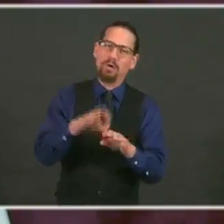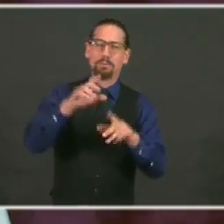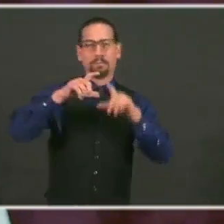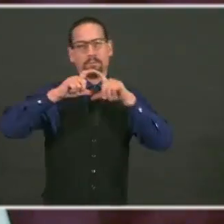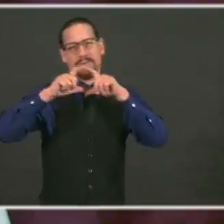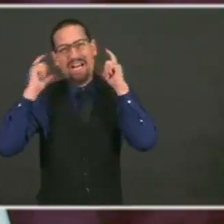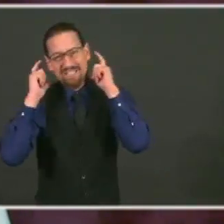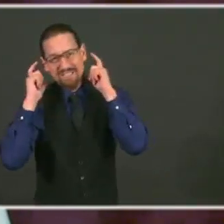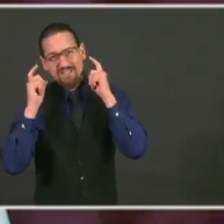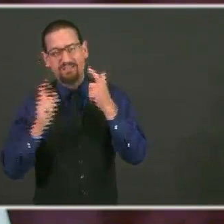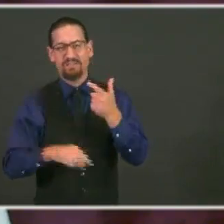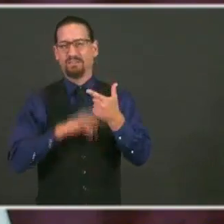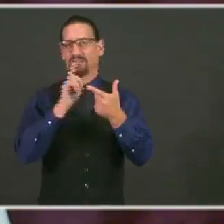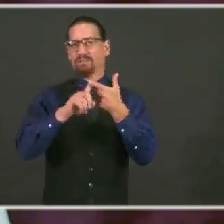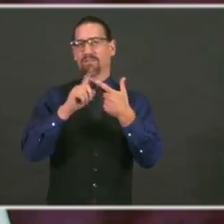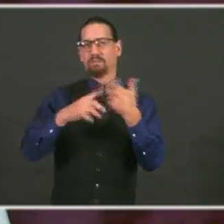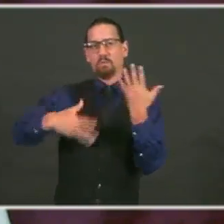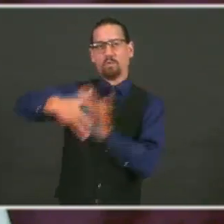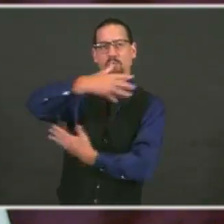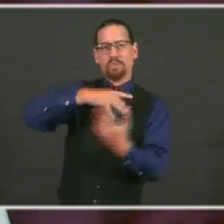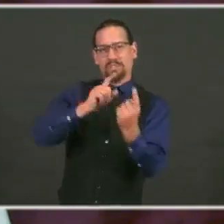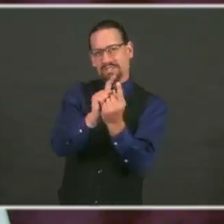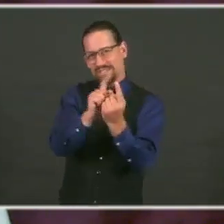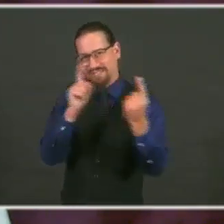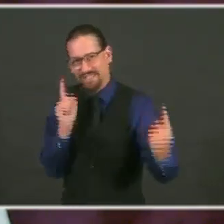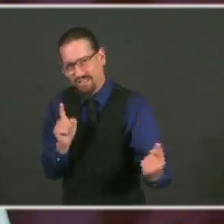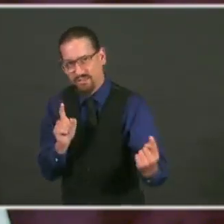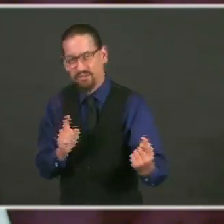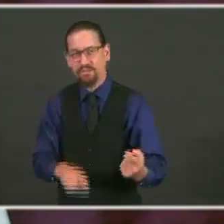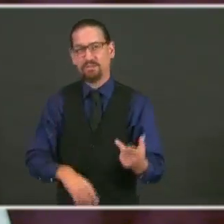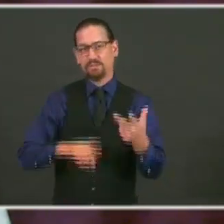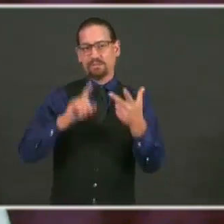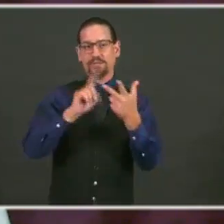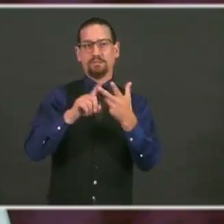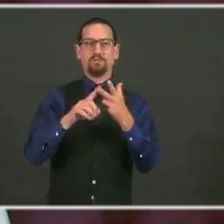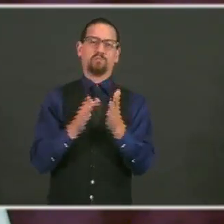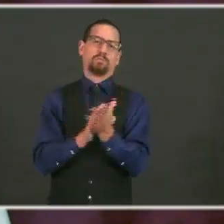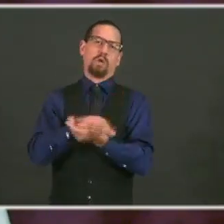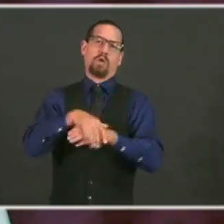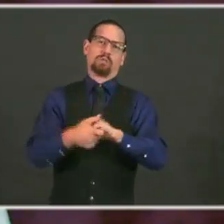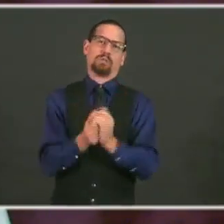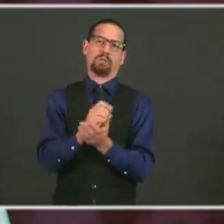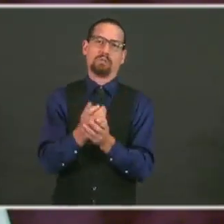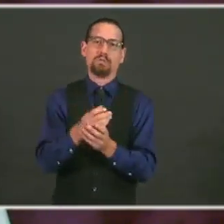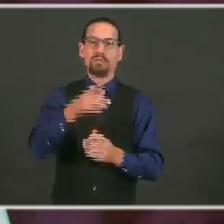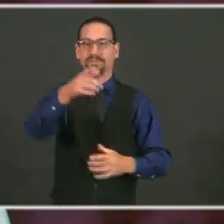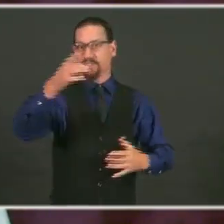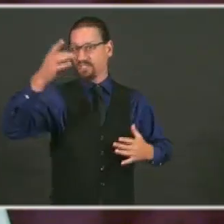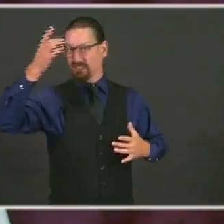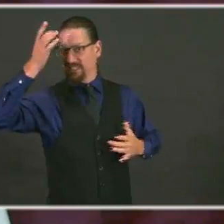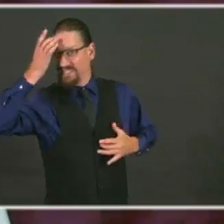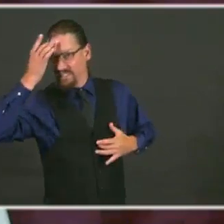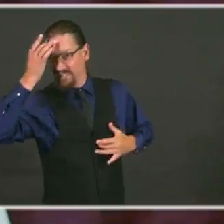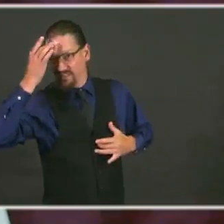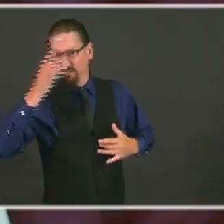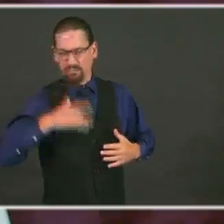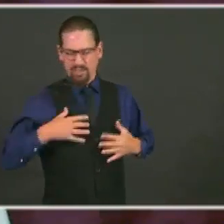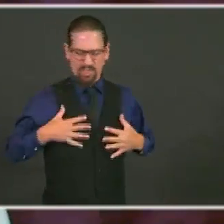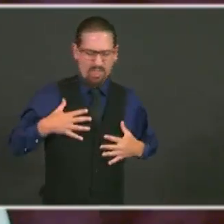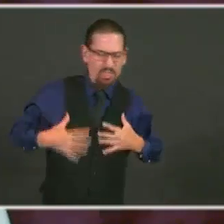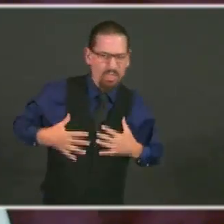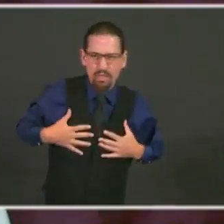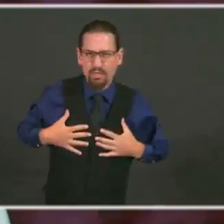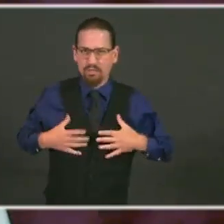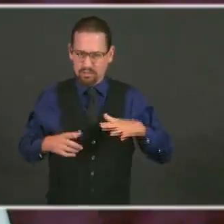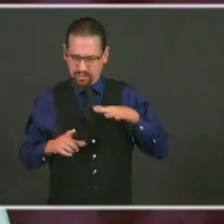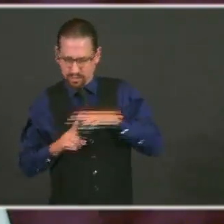If you work in a close-in-contact business, be extra careful. Get yourself tested. You know, let's keep our guard. Let's be vigilant